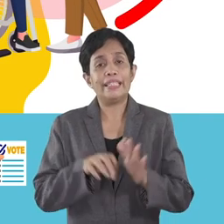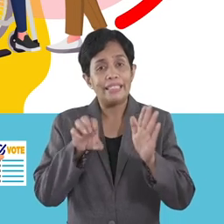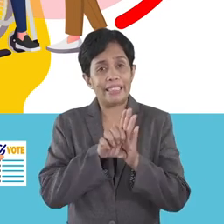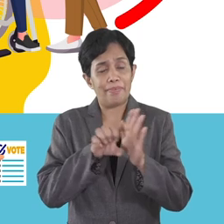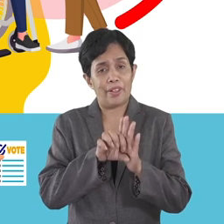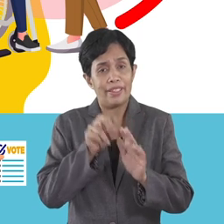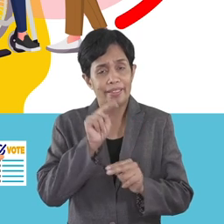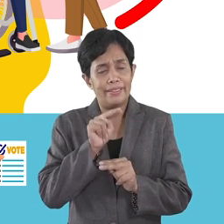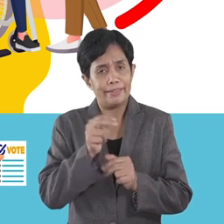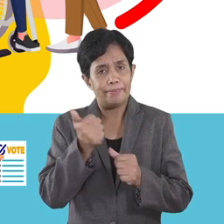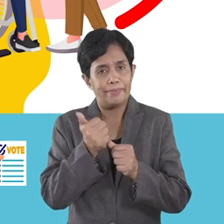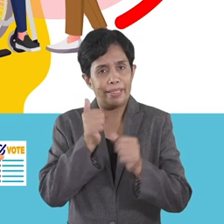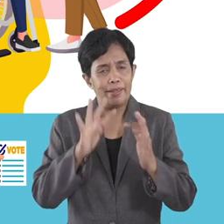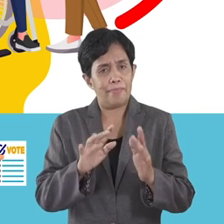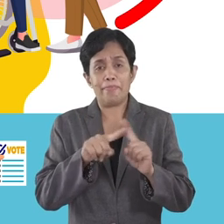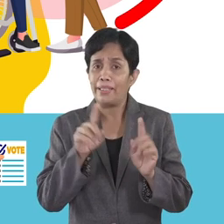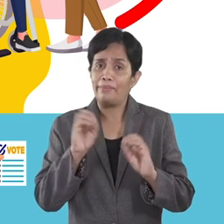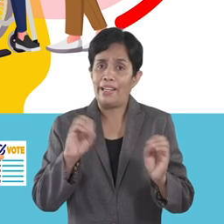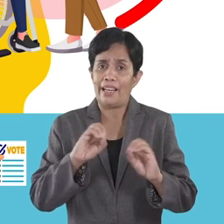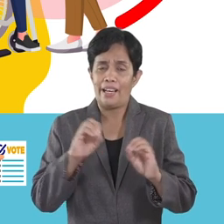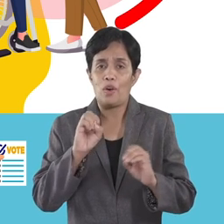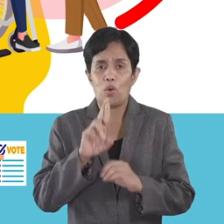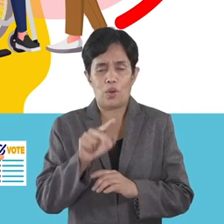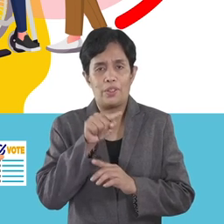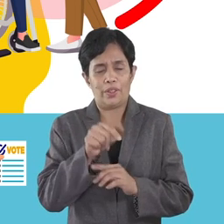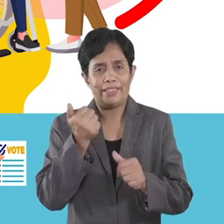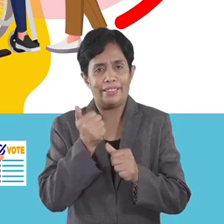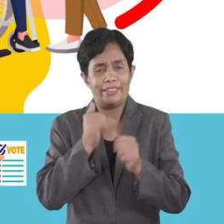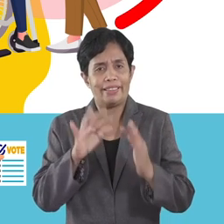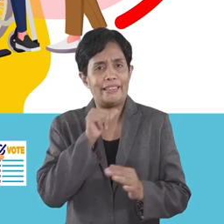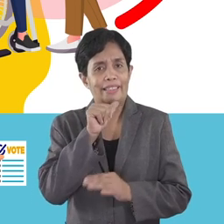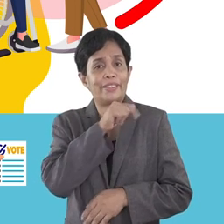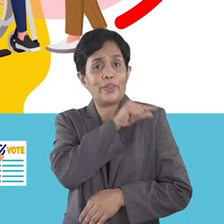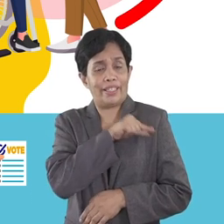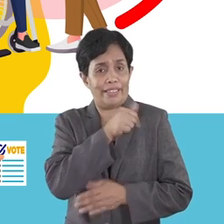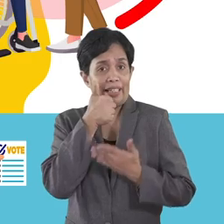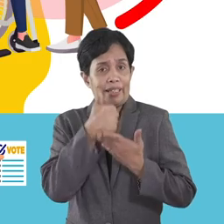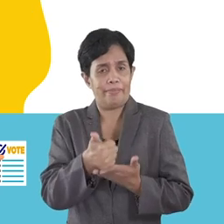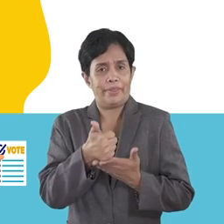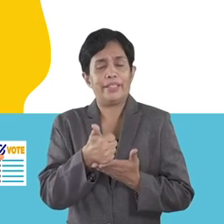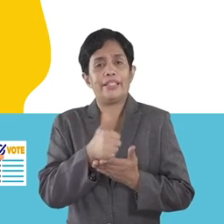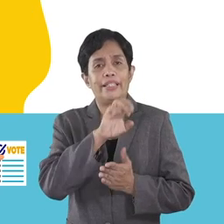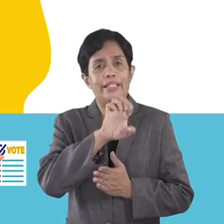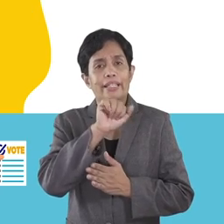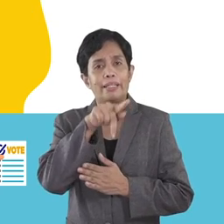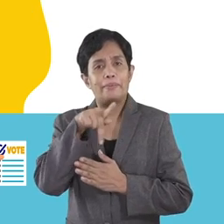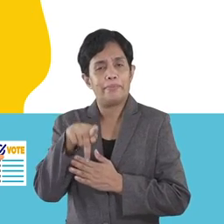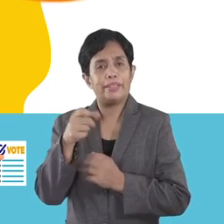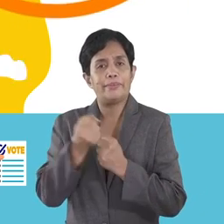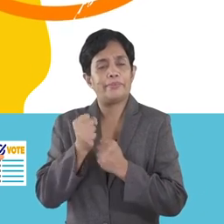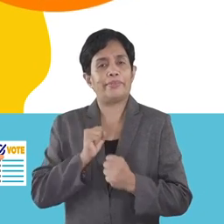In case you need an assister but don't have one or your assister is not qualified to help you, the EAPP